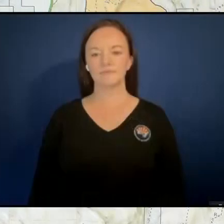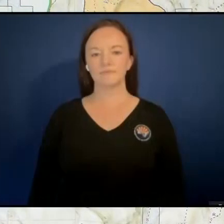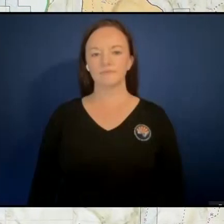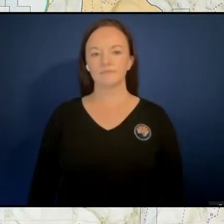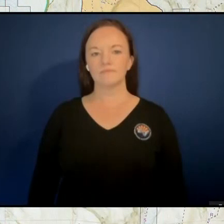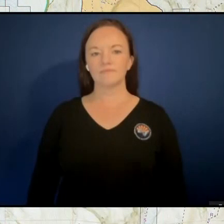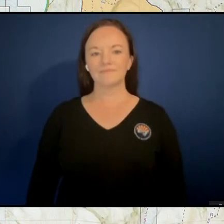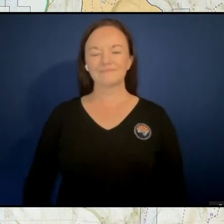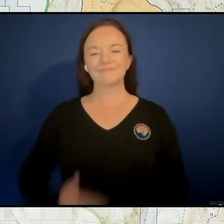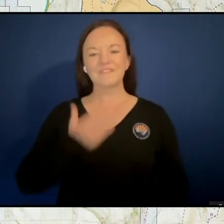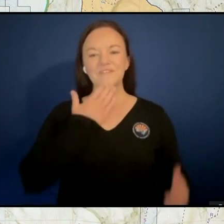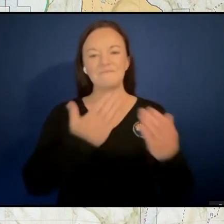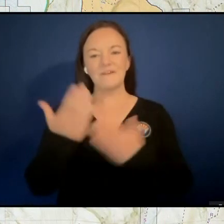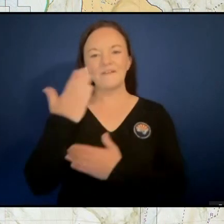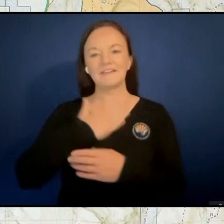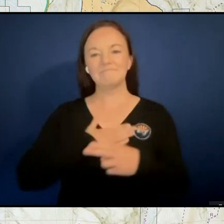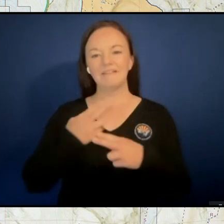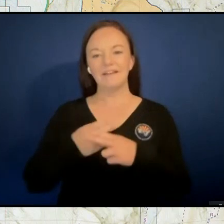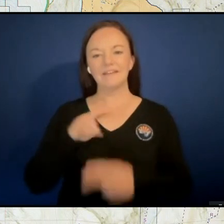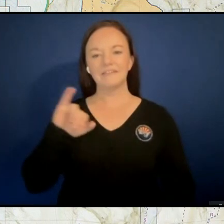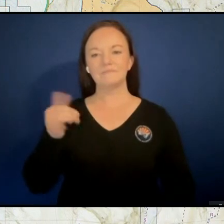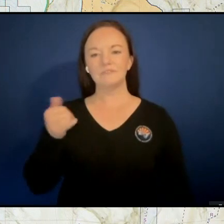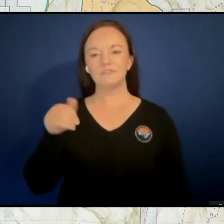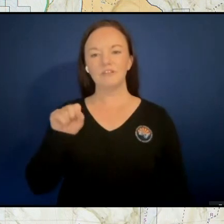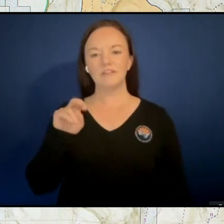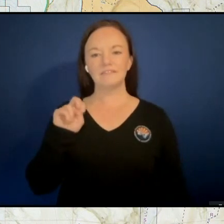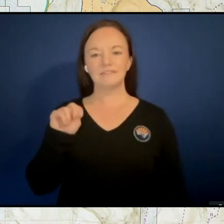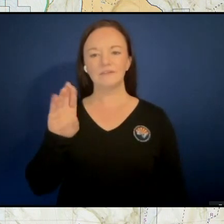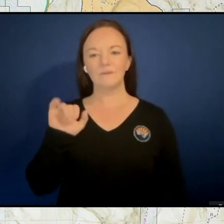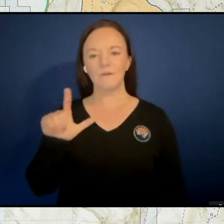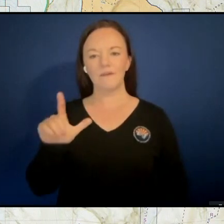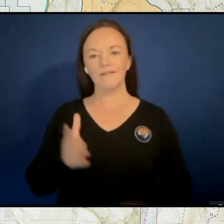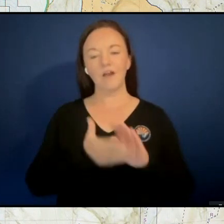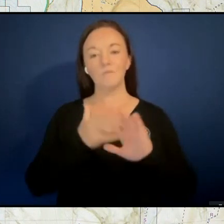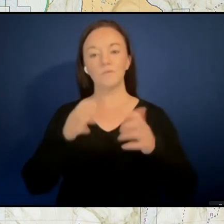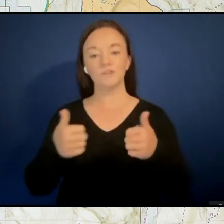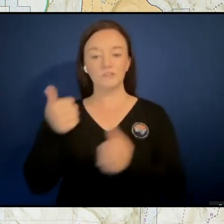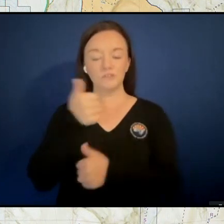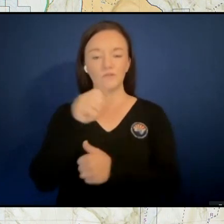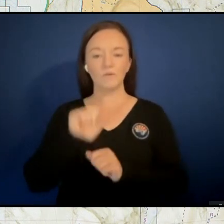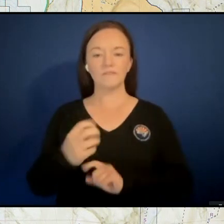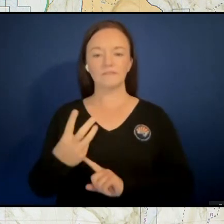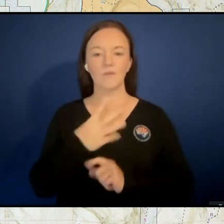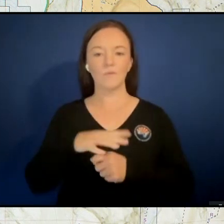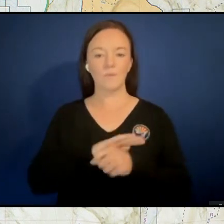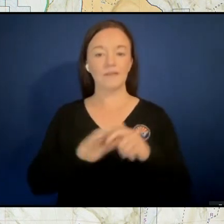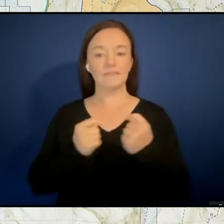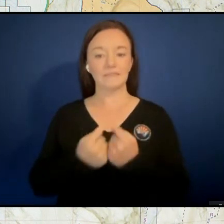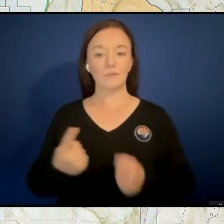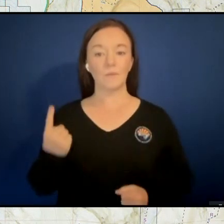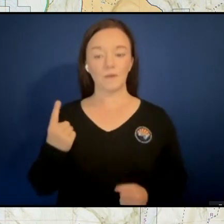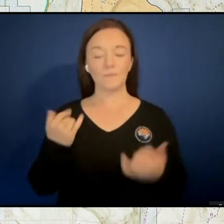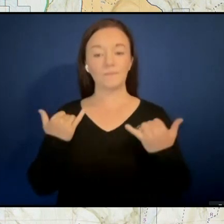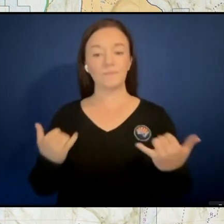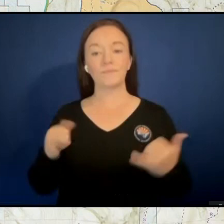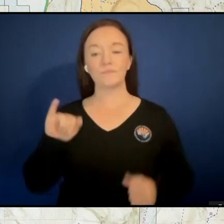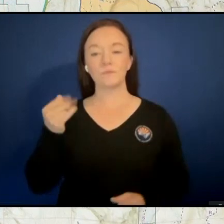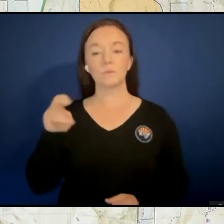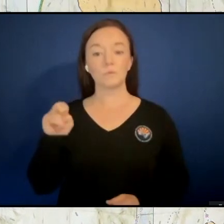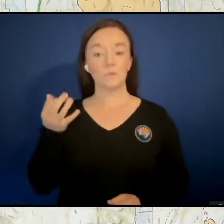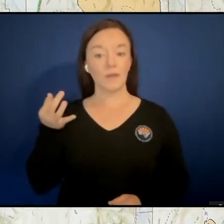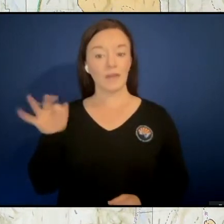Good morning. My name is Jason Coyle, Operations Section Chief for Southwest Area Team 1. Today is June 19th,